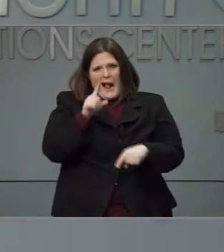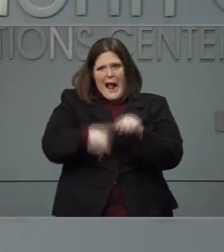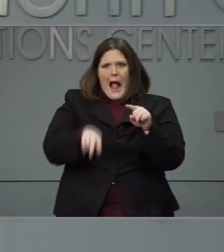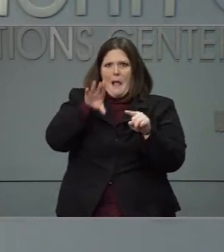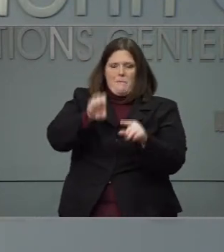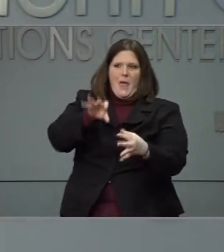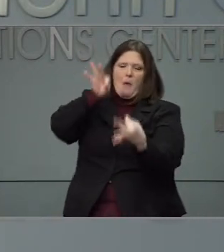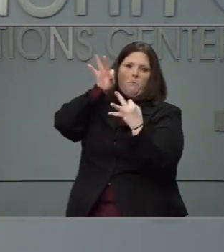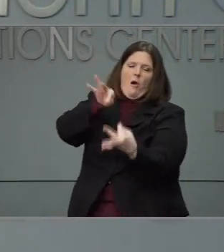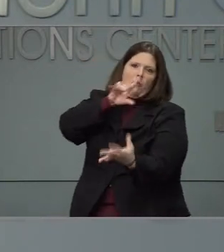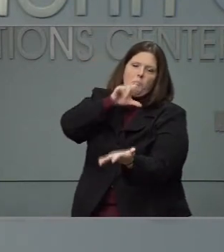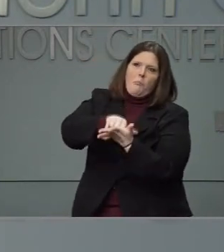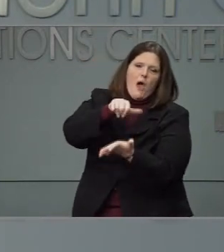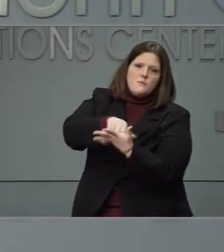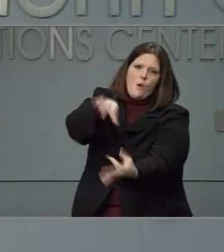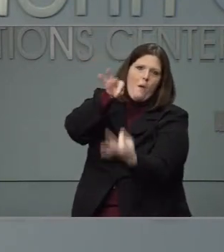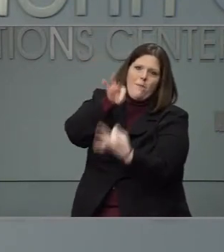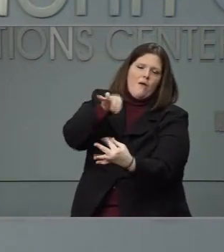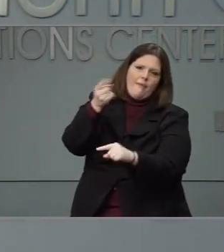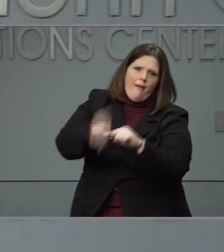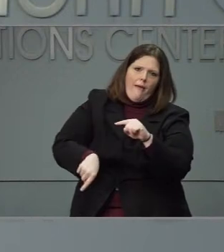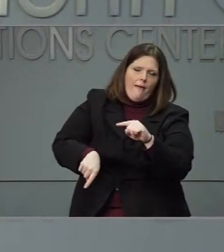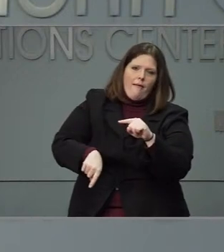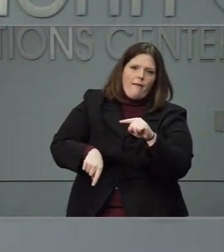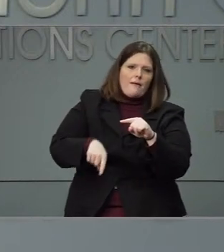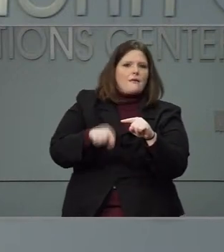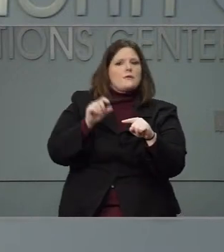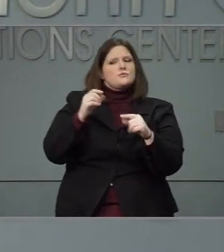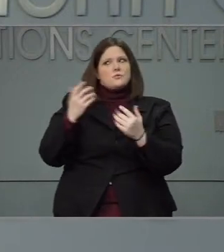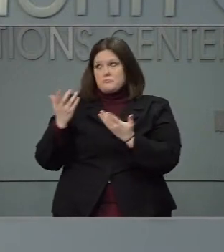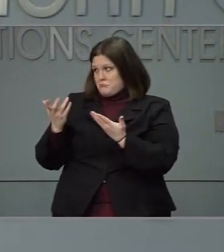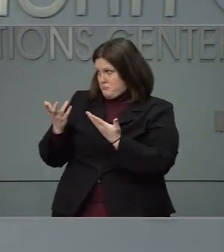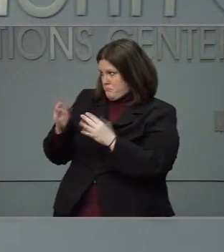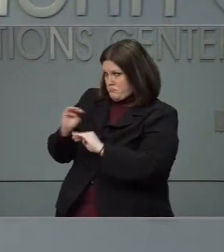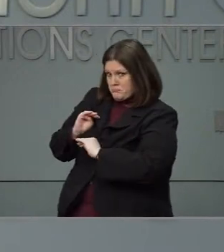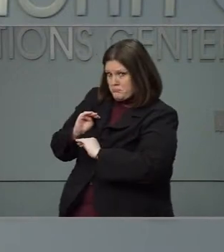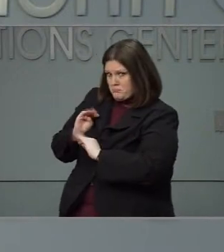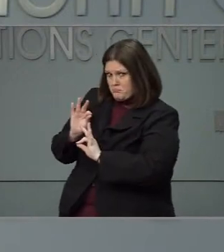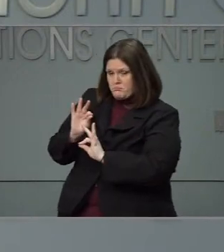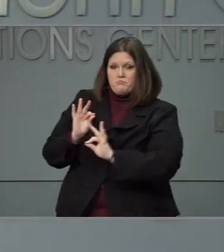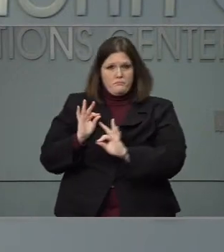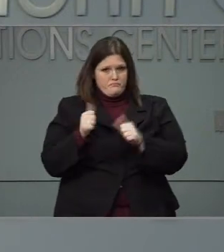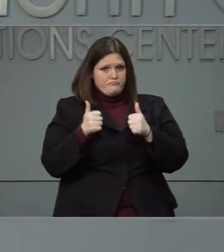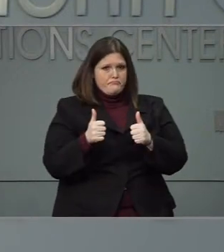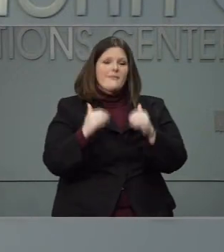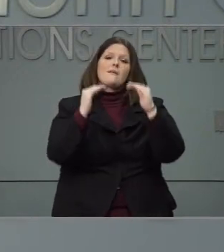and precise. Dr. Cohen, she says that covers it. Thanks. Next question.